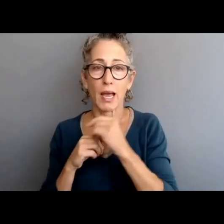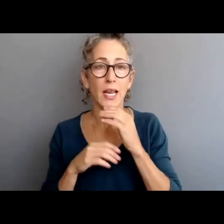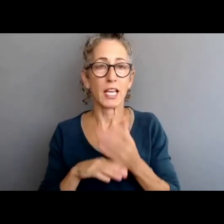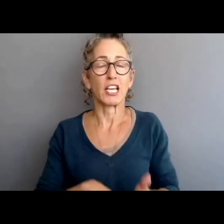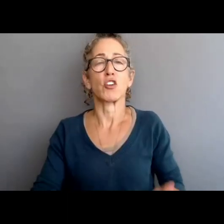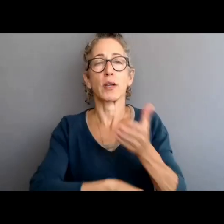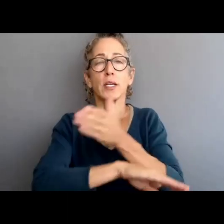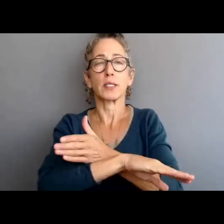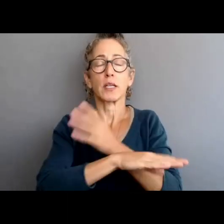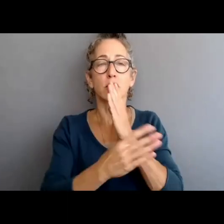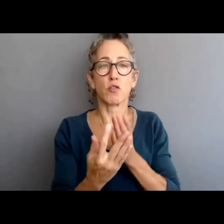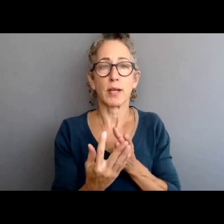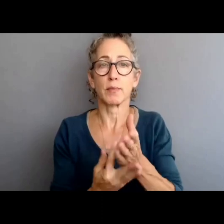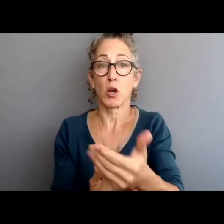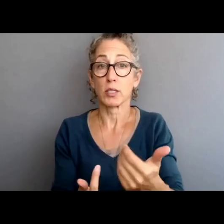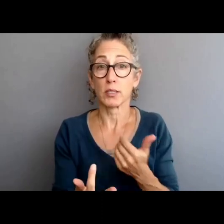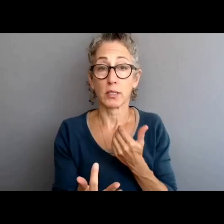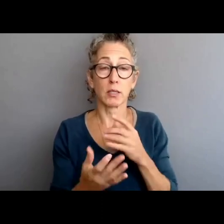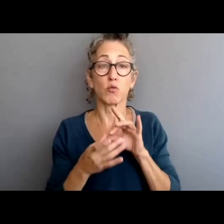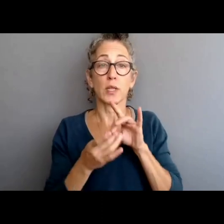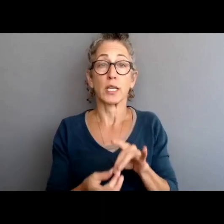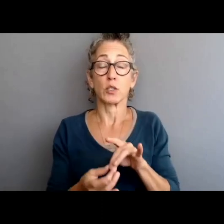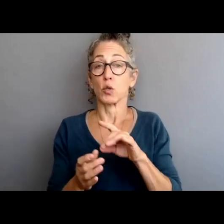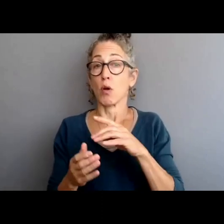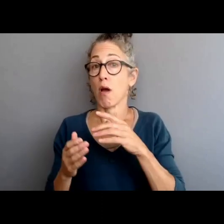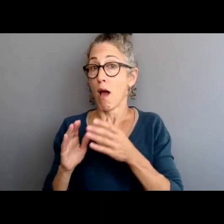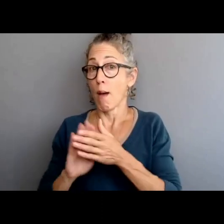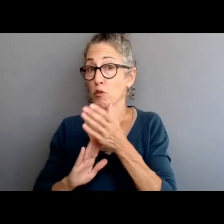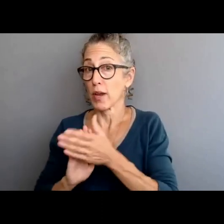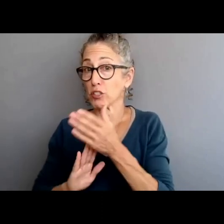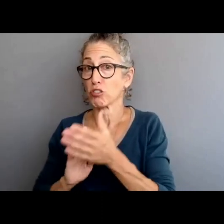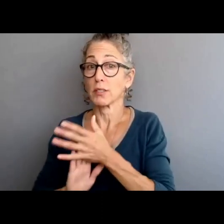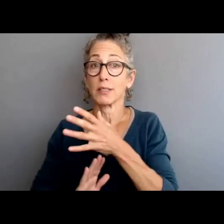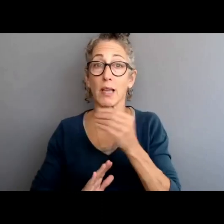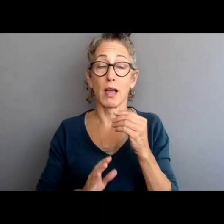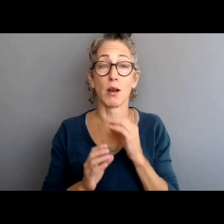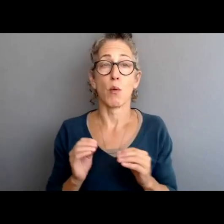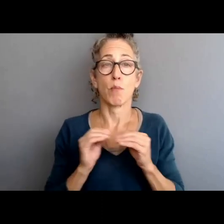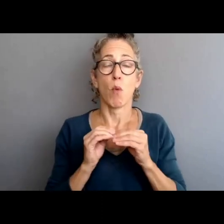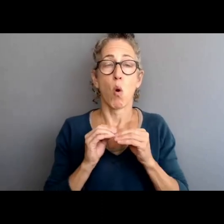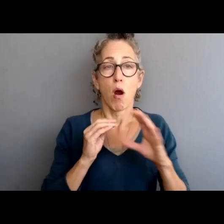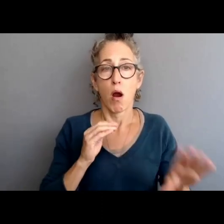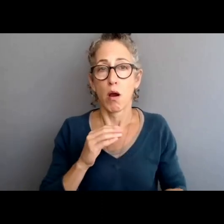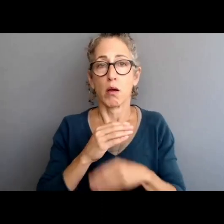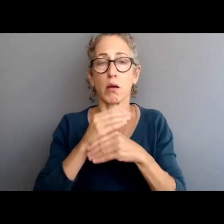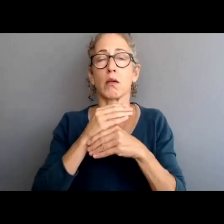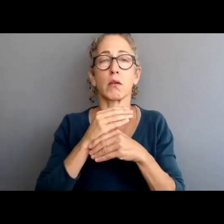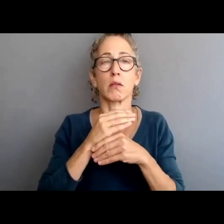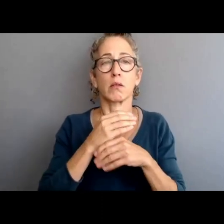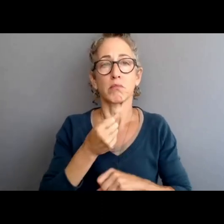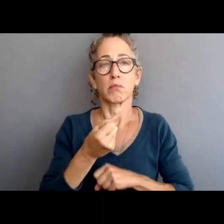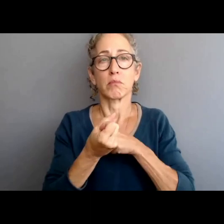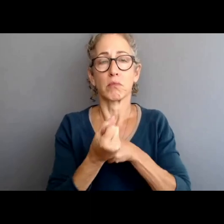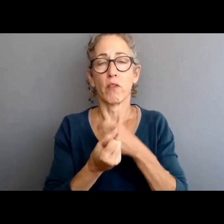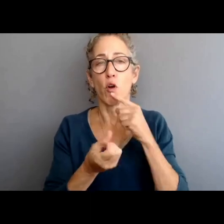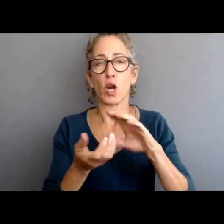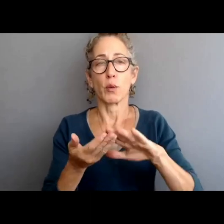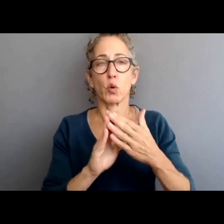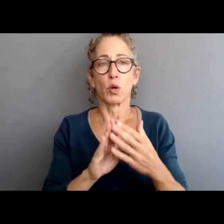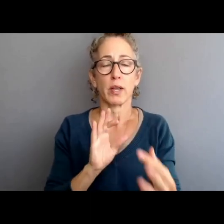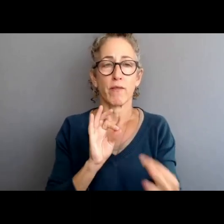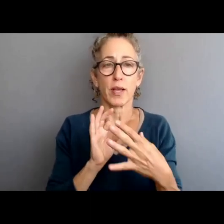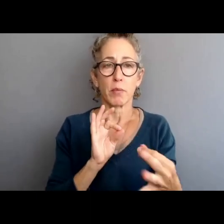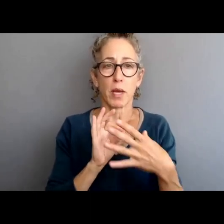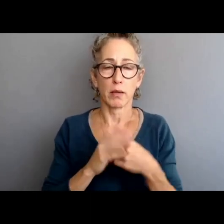process, operations, and an additional layer or mechanism for community engagement and feedback. As we proceed through the